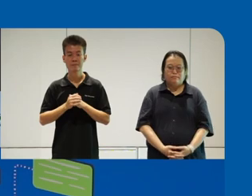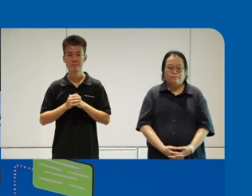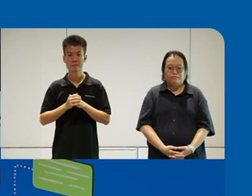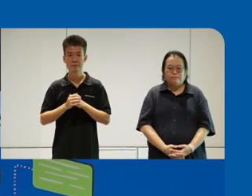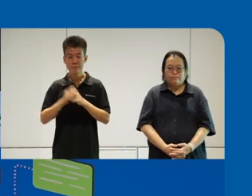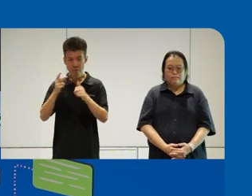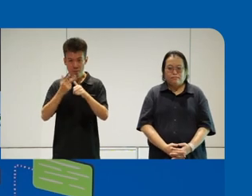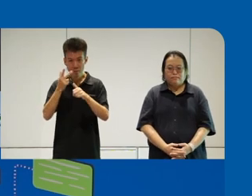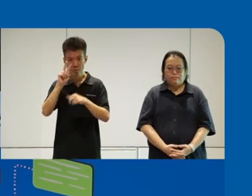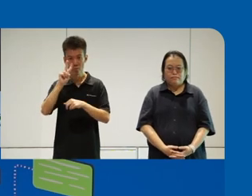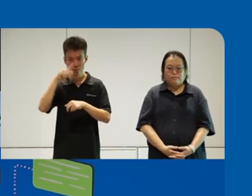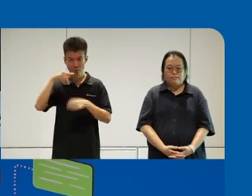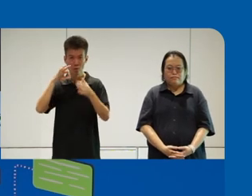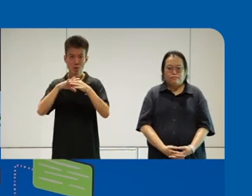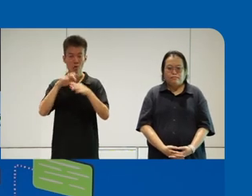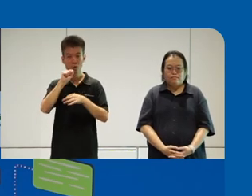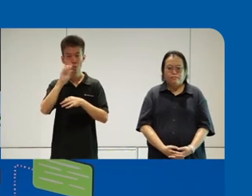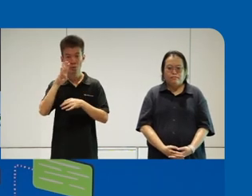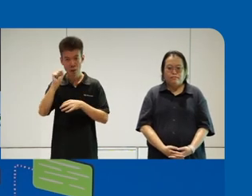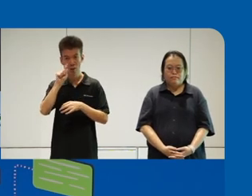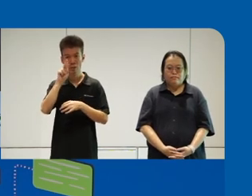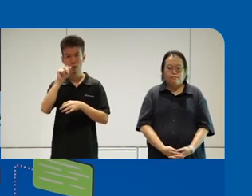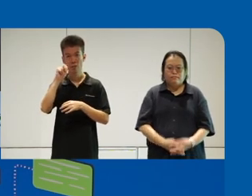Liu, Vice President of SBS Transit.